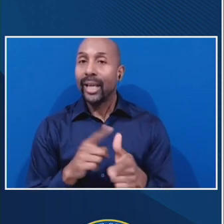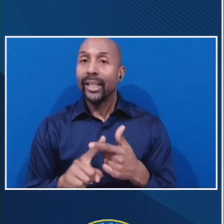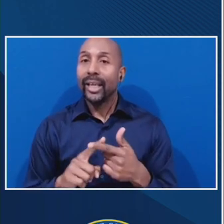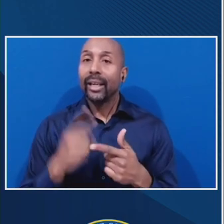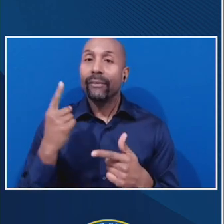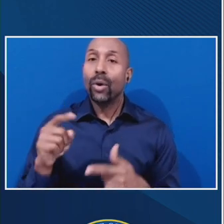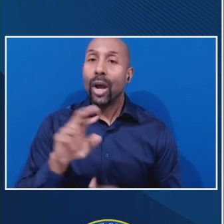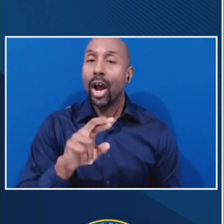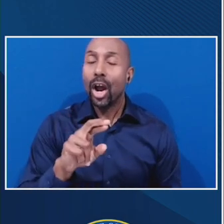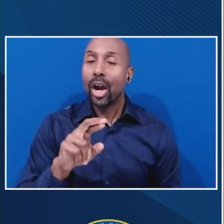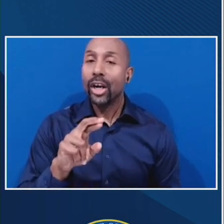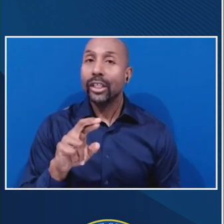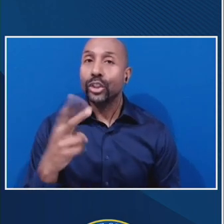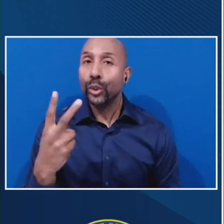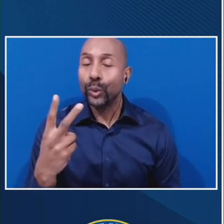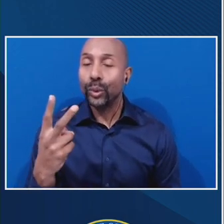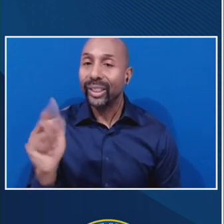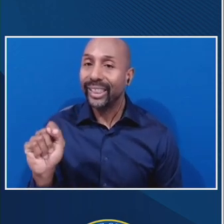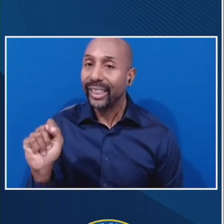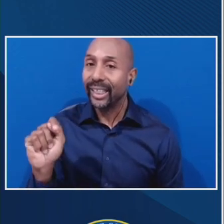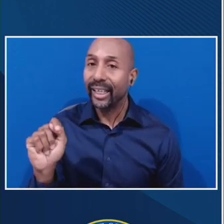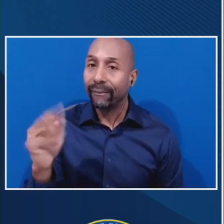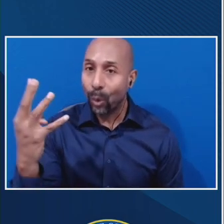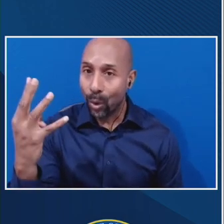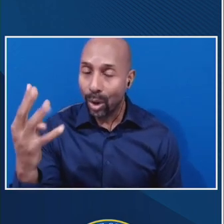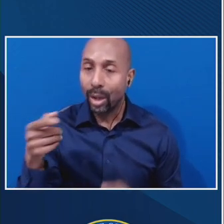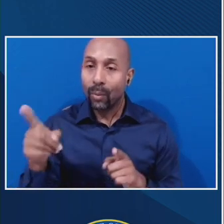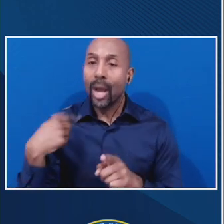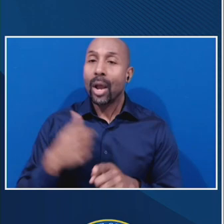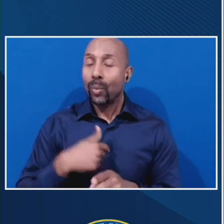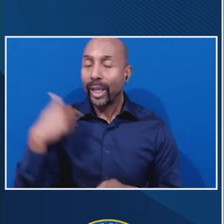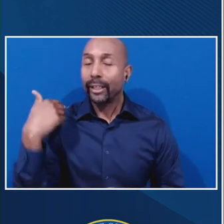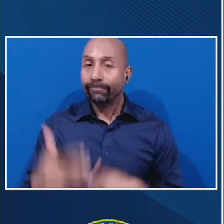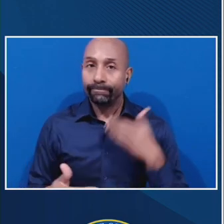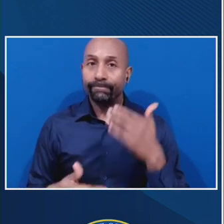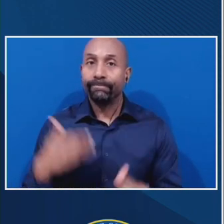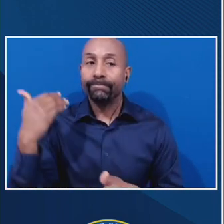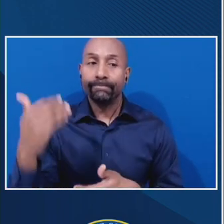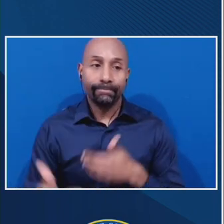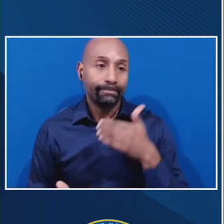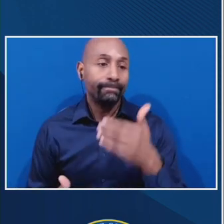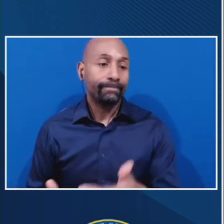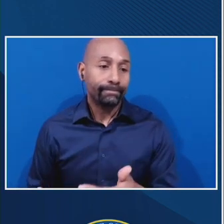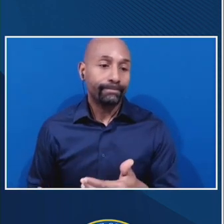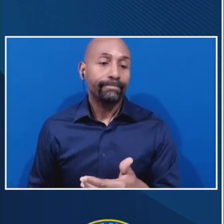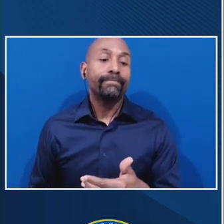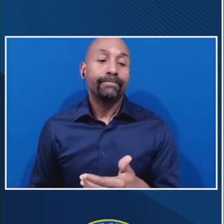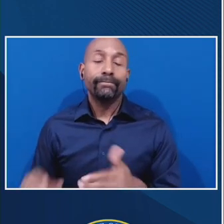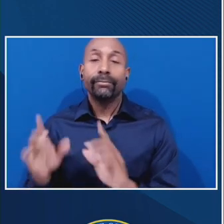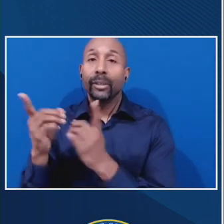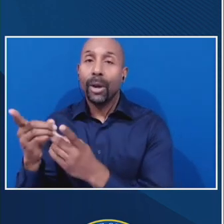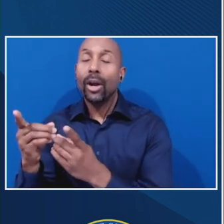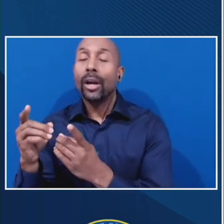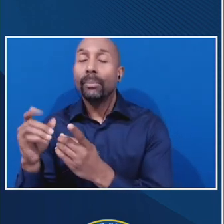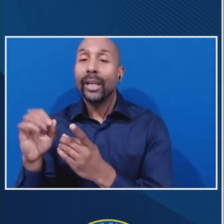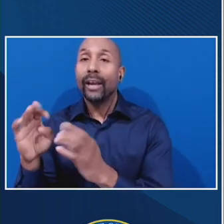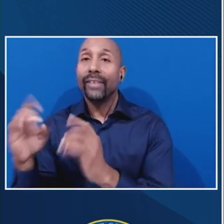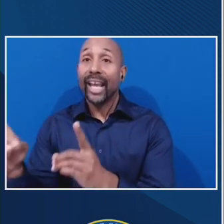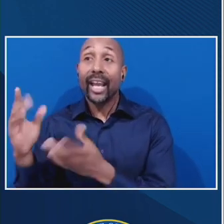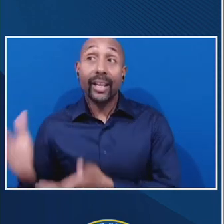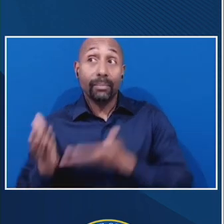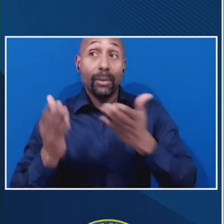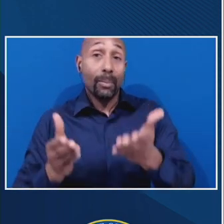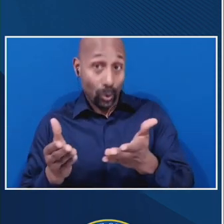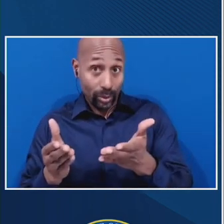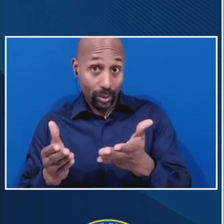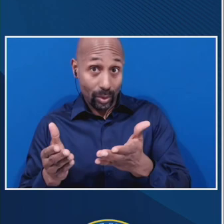um, as we walk through the, um, department's proposal, um, it will